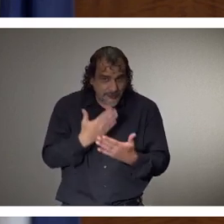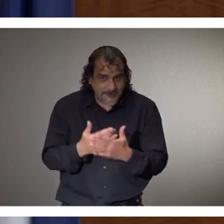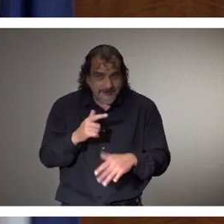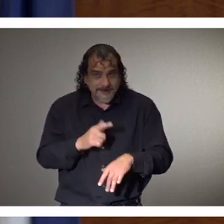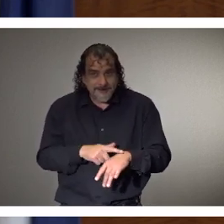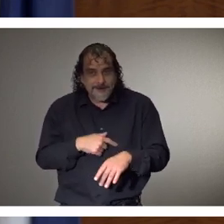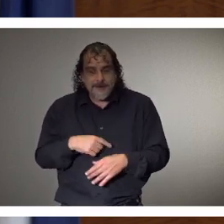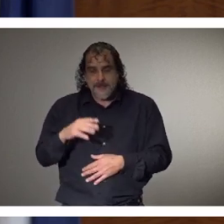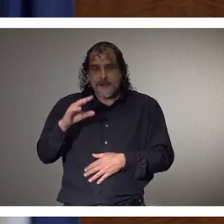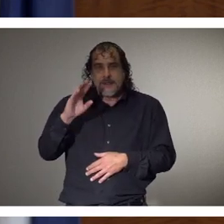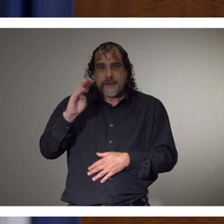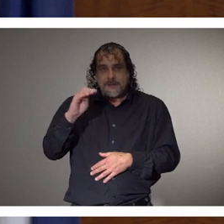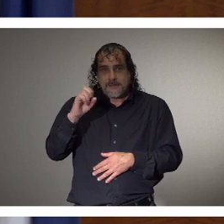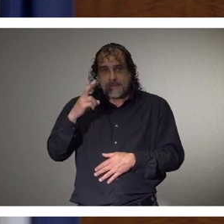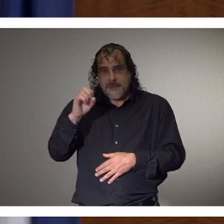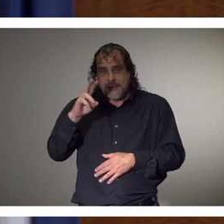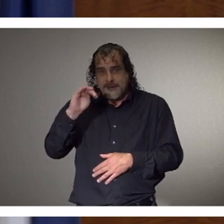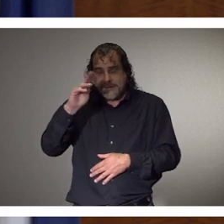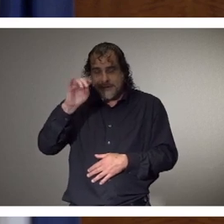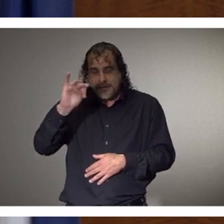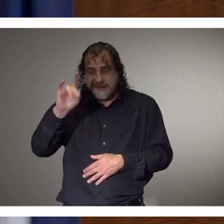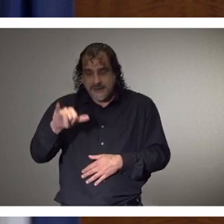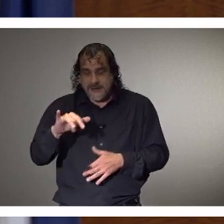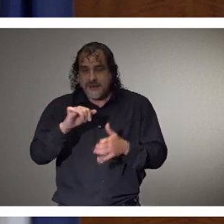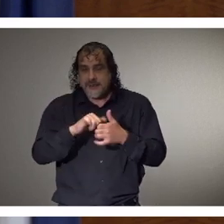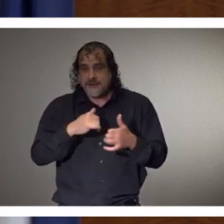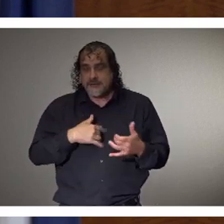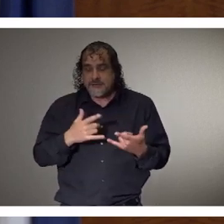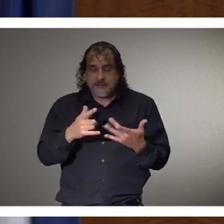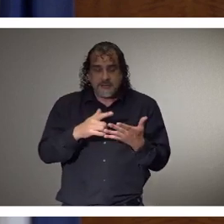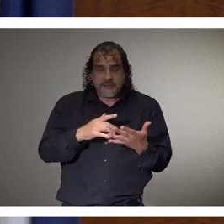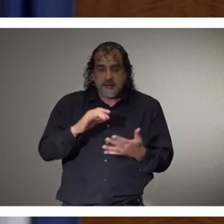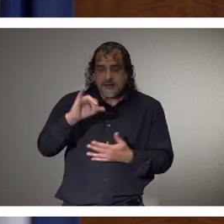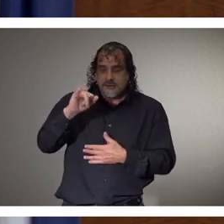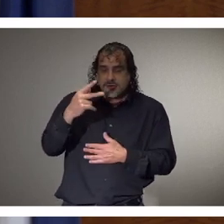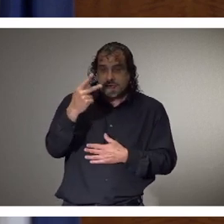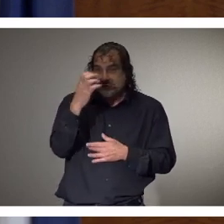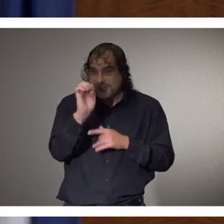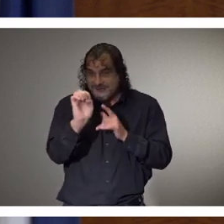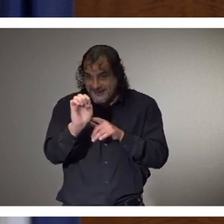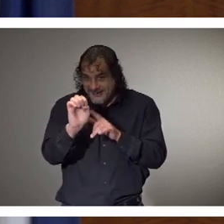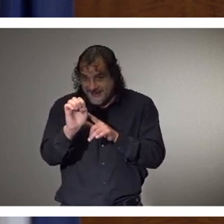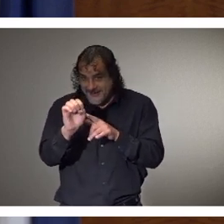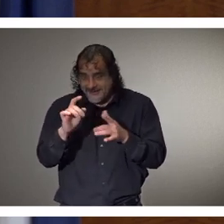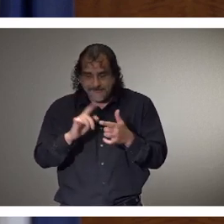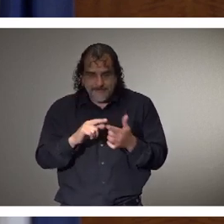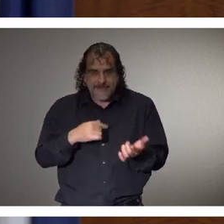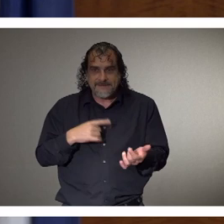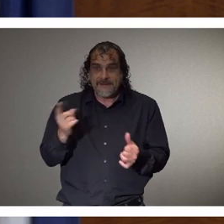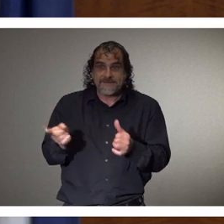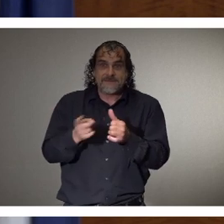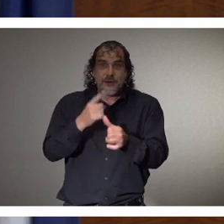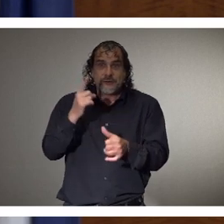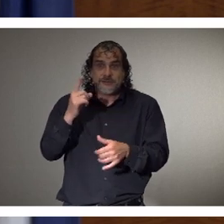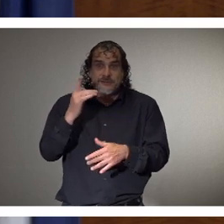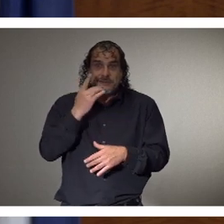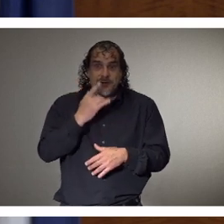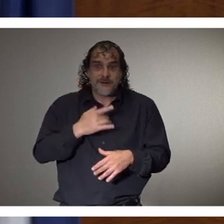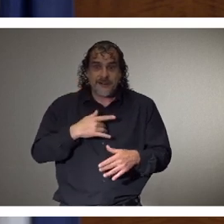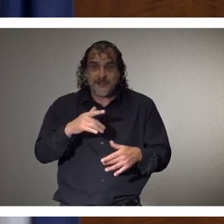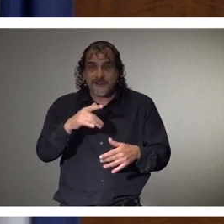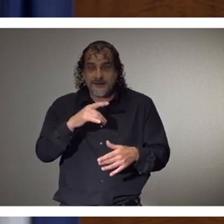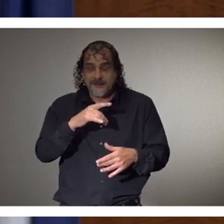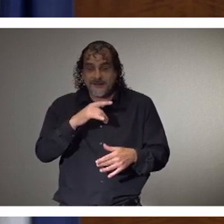Mamie Bird loves theater. Happy birthday to Drake Wilson. Experienced his first birthday in years that won't be spent